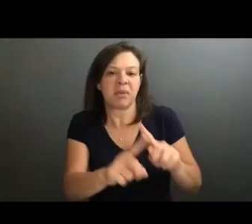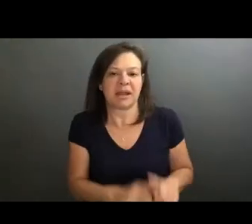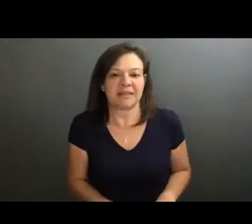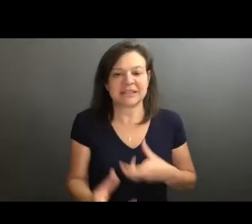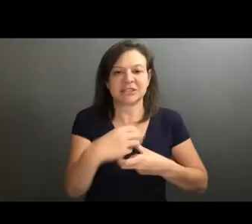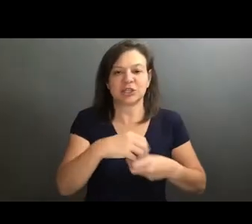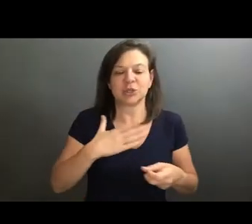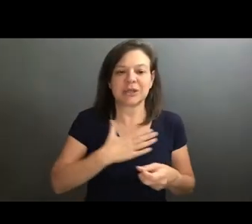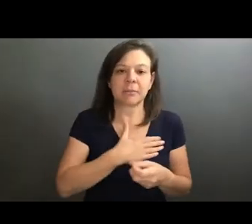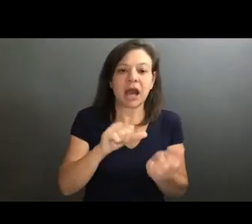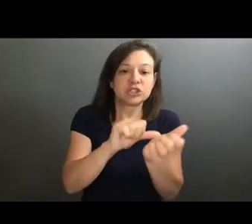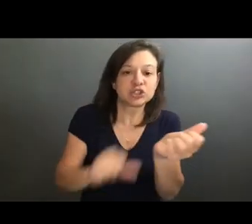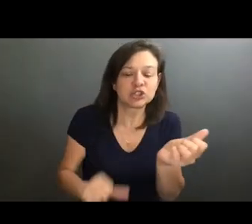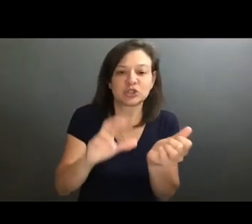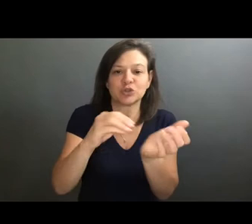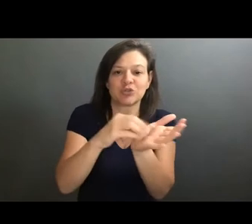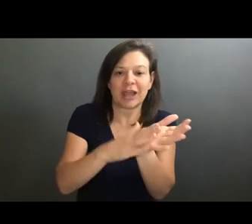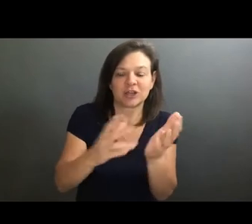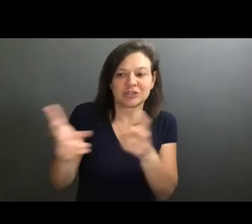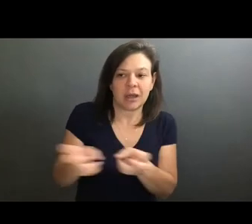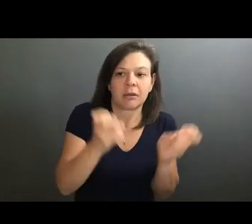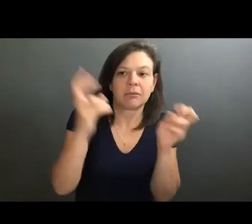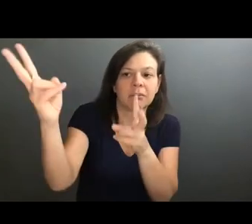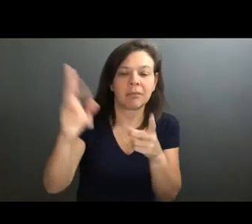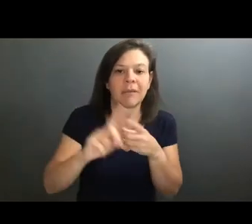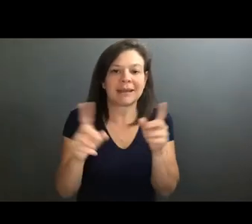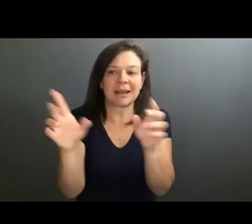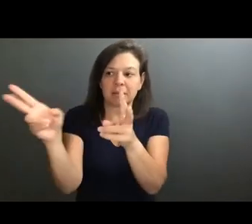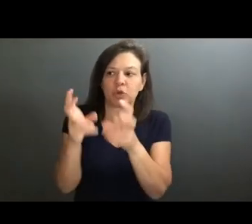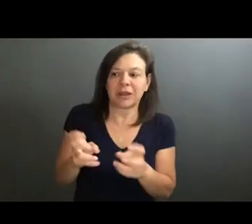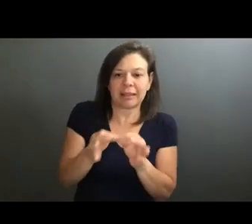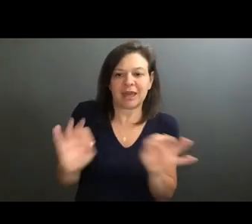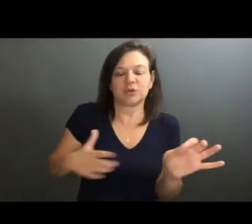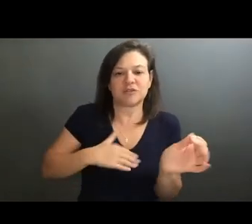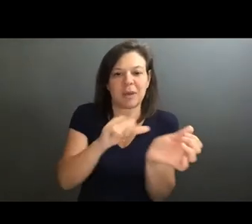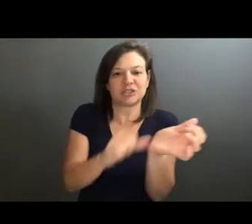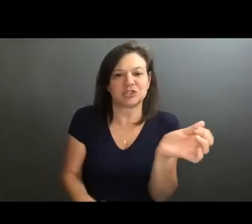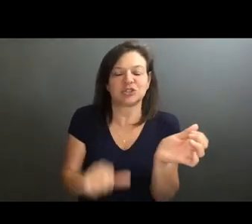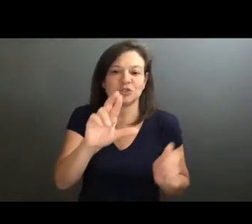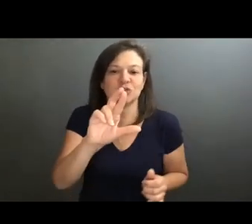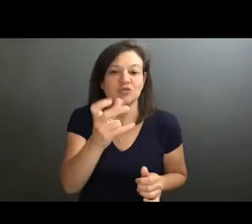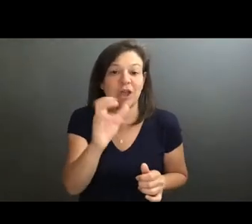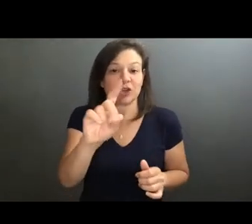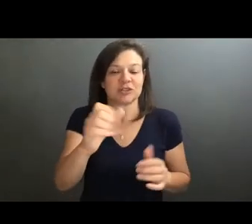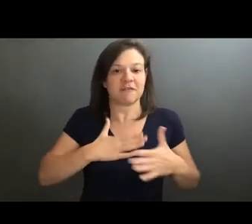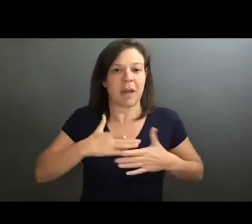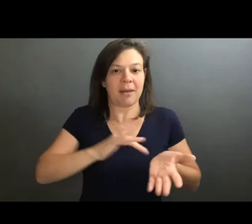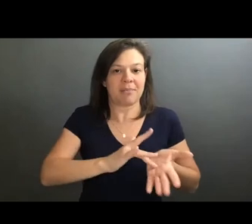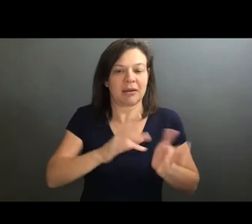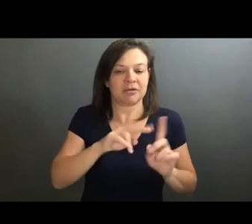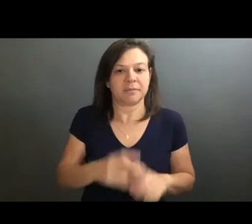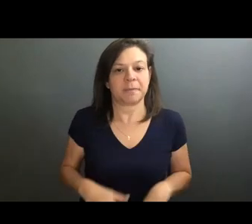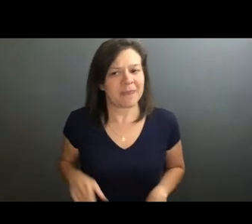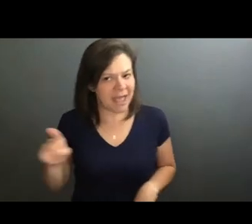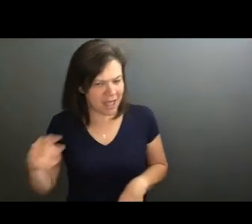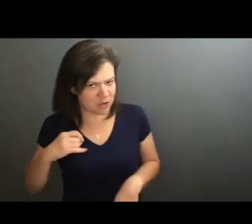surgical records and looking into that and getting language from that. And yes, very excited. And you're also a